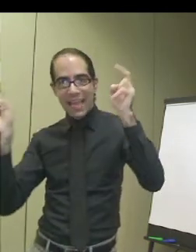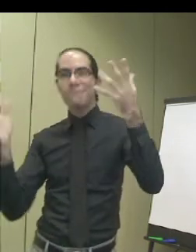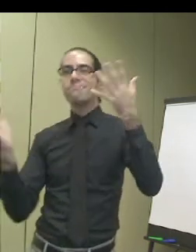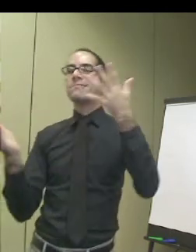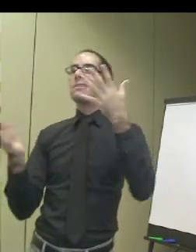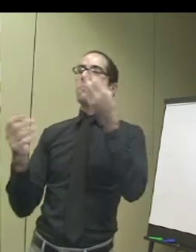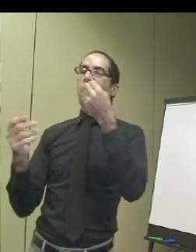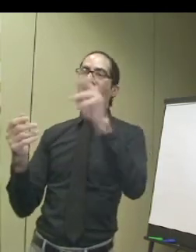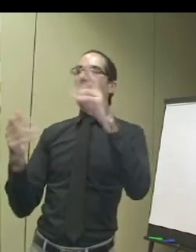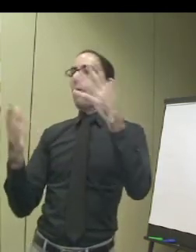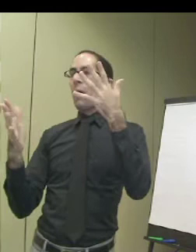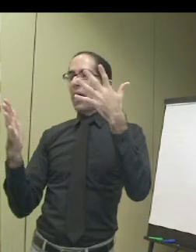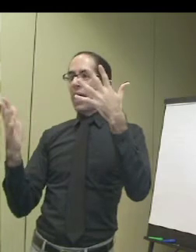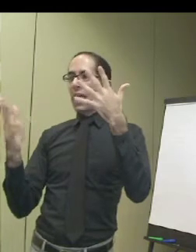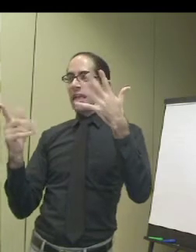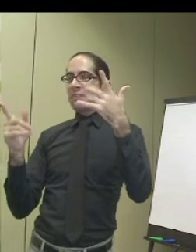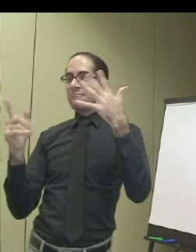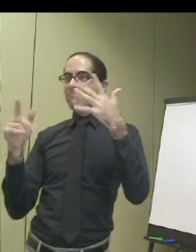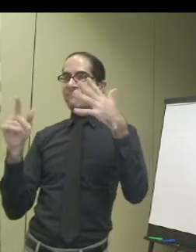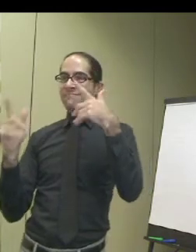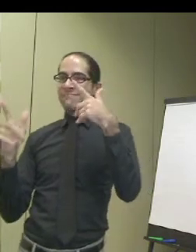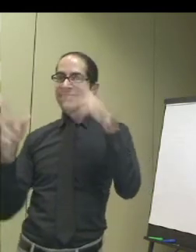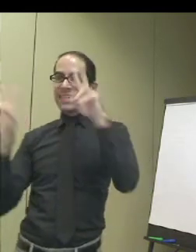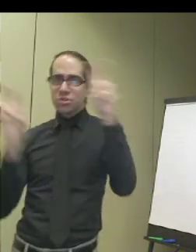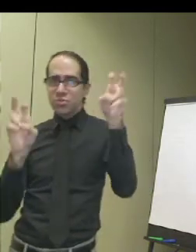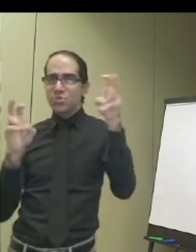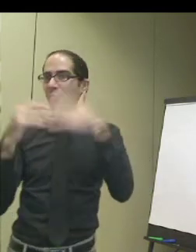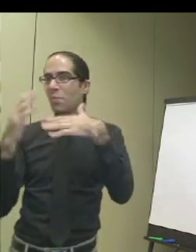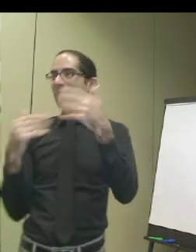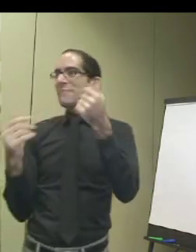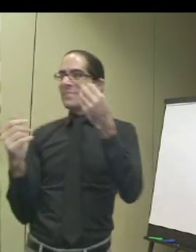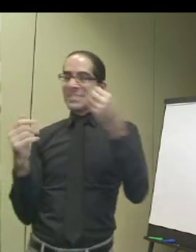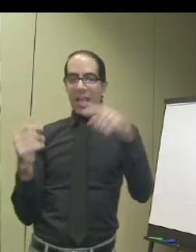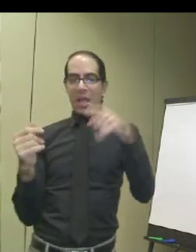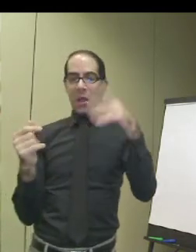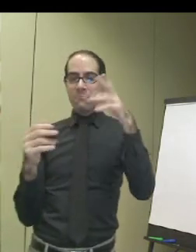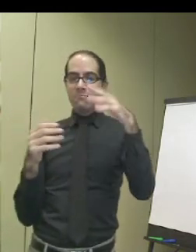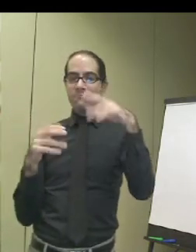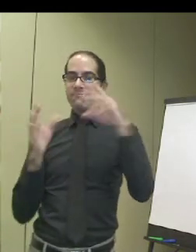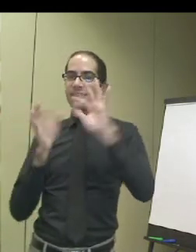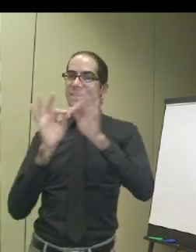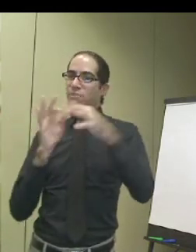And it's a specific population that is able to take the tour together.